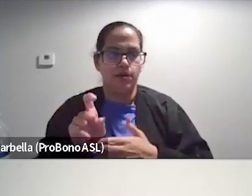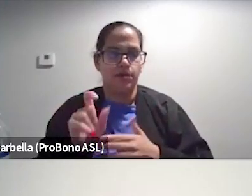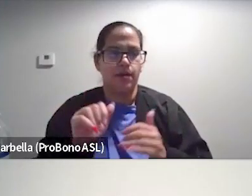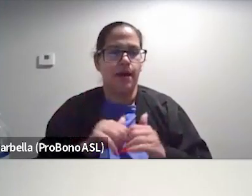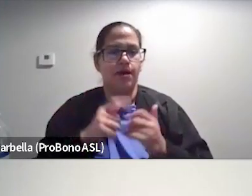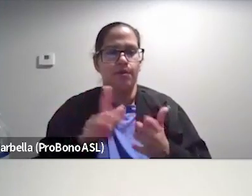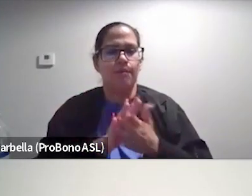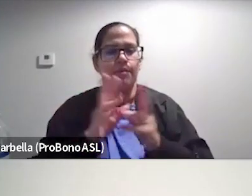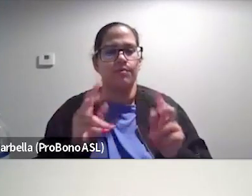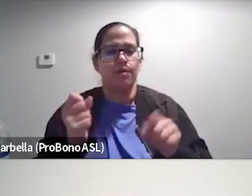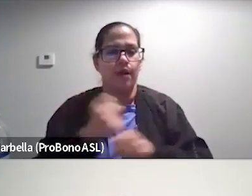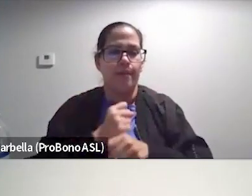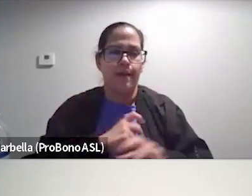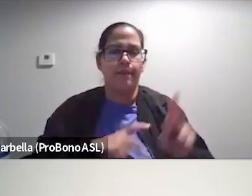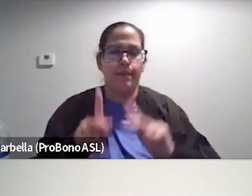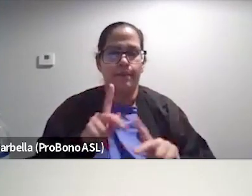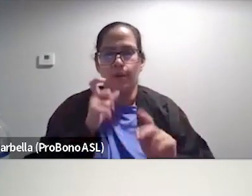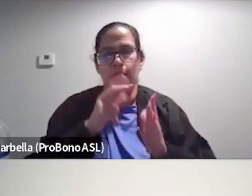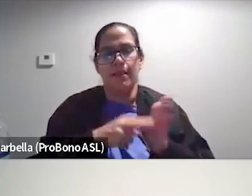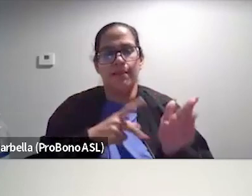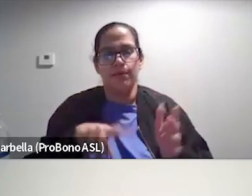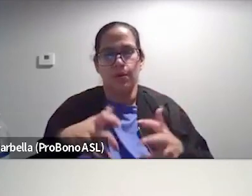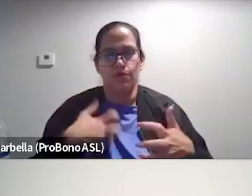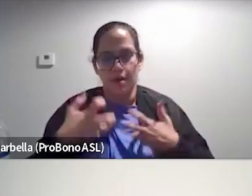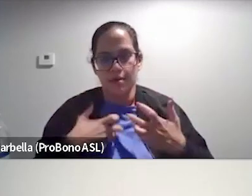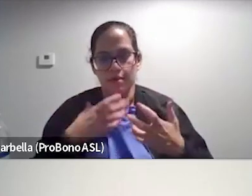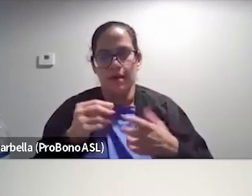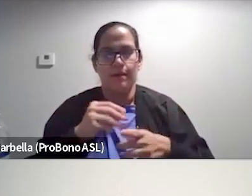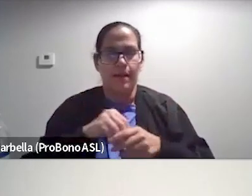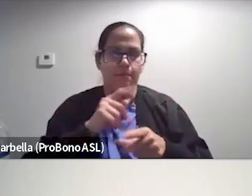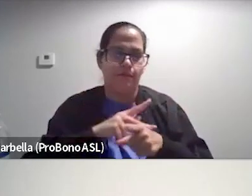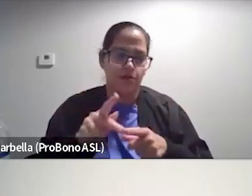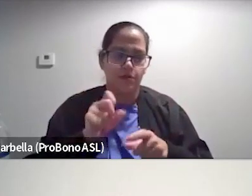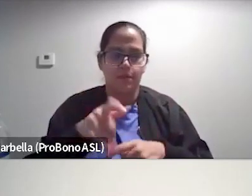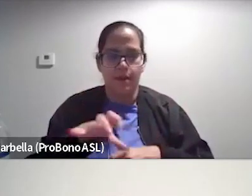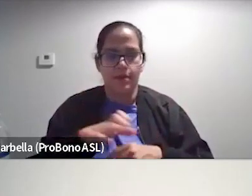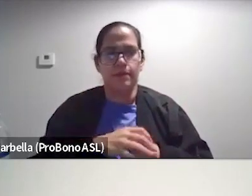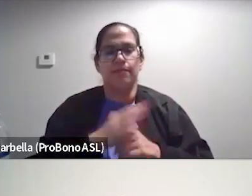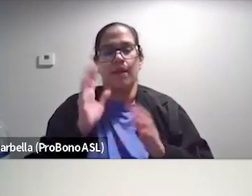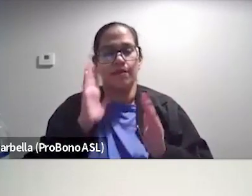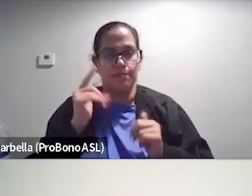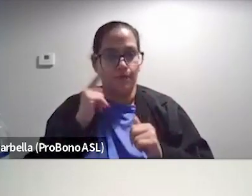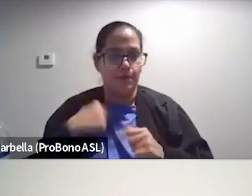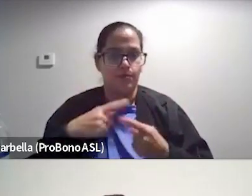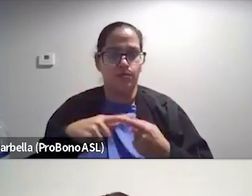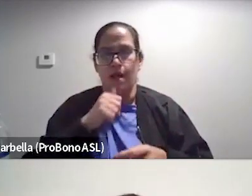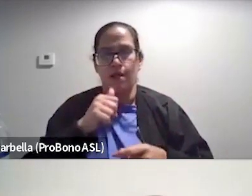peacefully combat people who label you aggressive in professional spaces? The expectation for me to tolerate disrespect due to